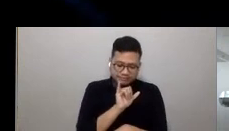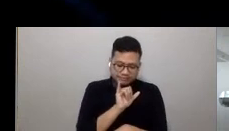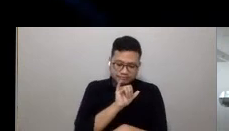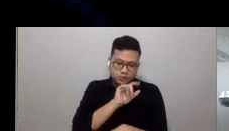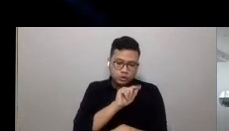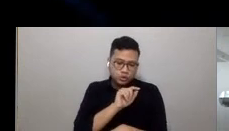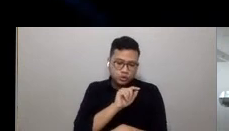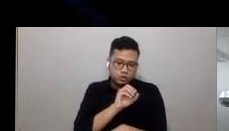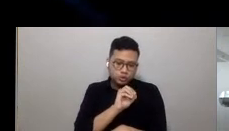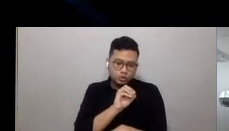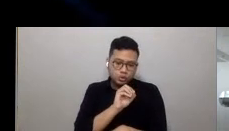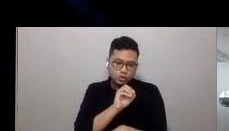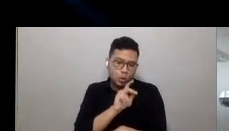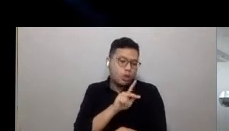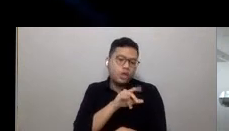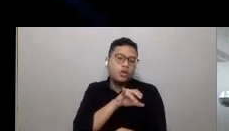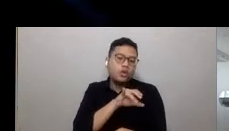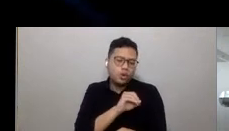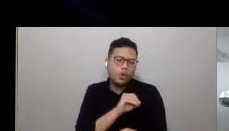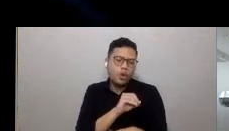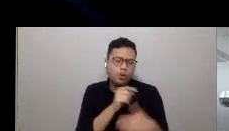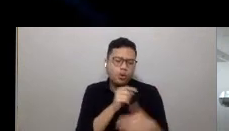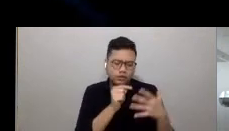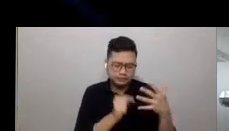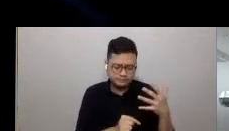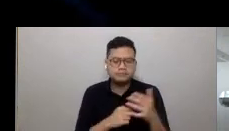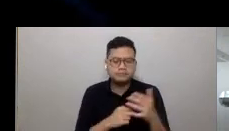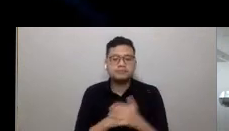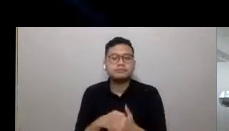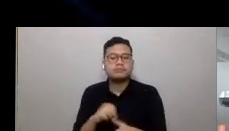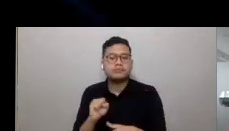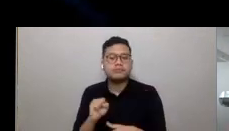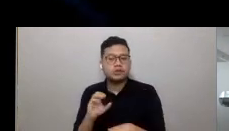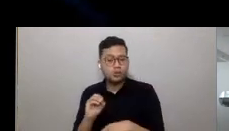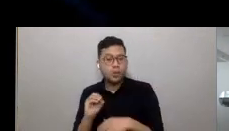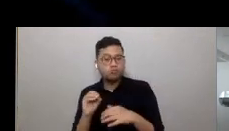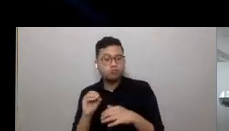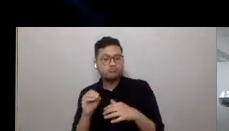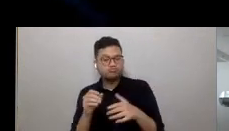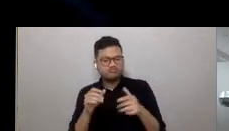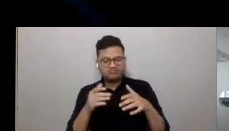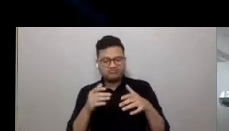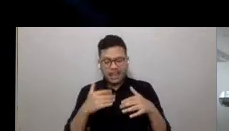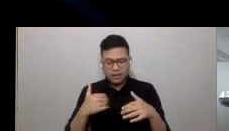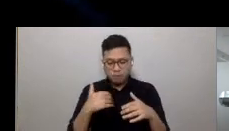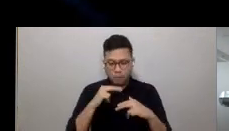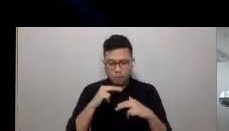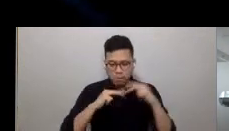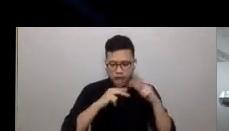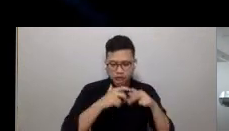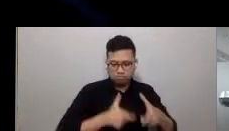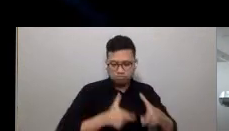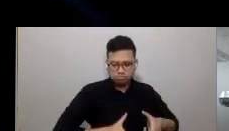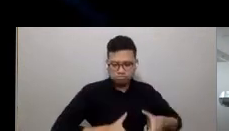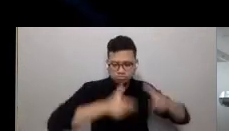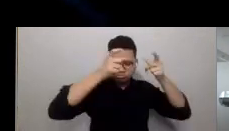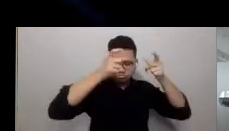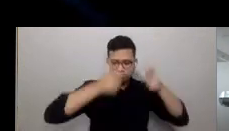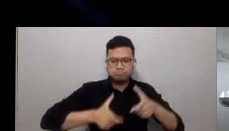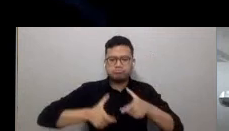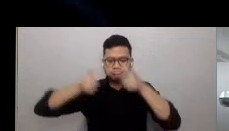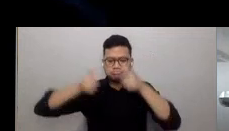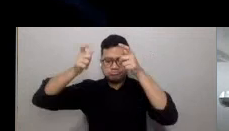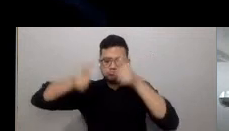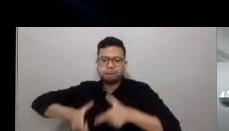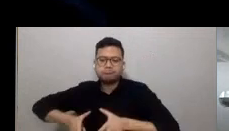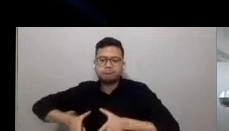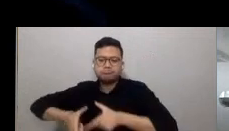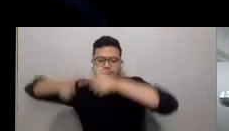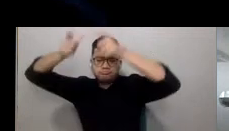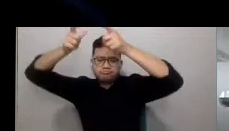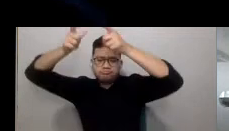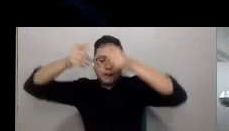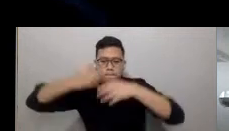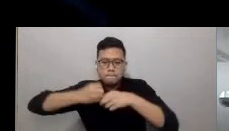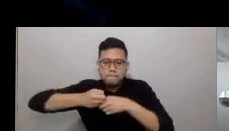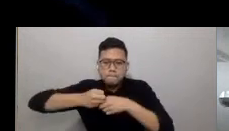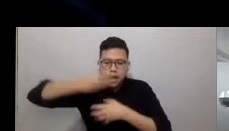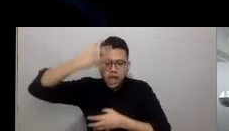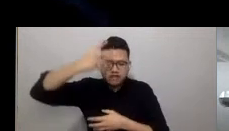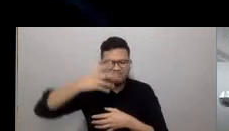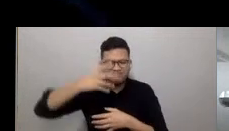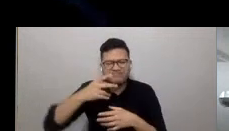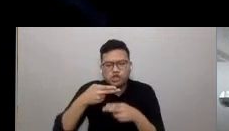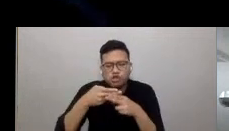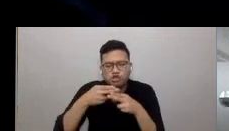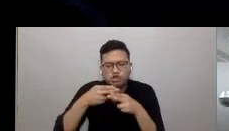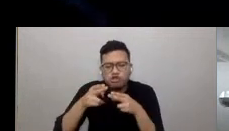Densifying our cities by increasingly building skyward may have been the stock response in the 20th century, but our current